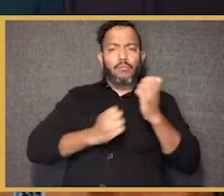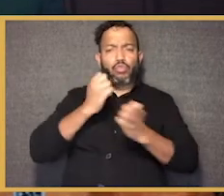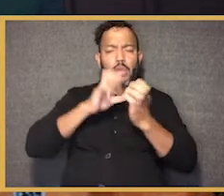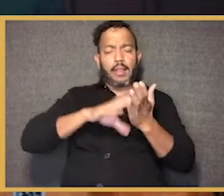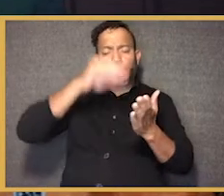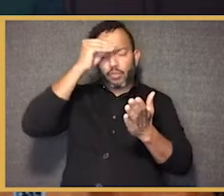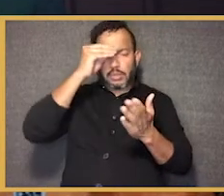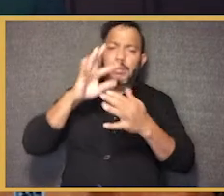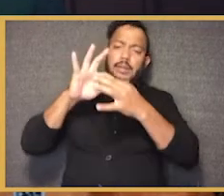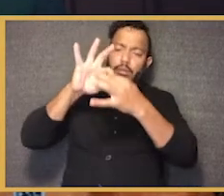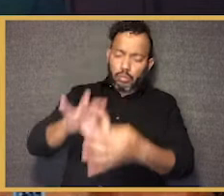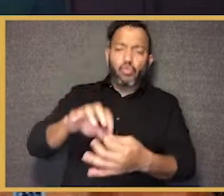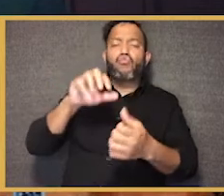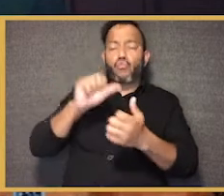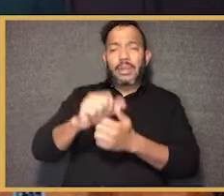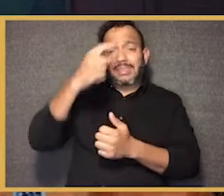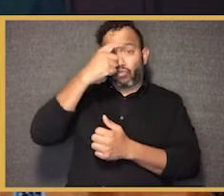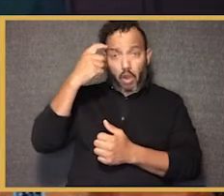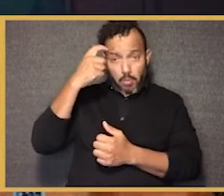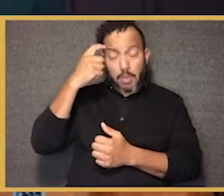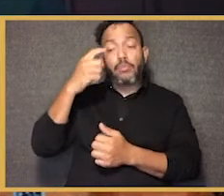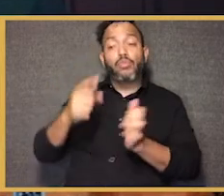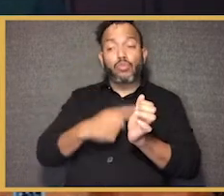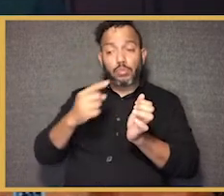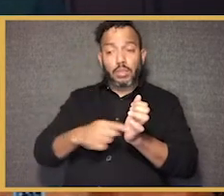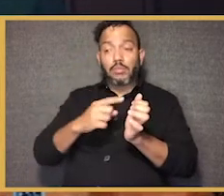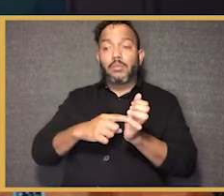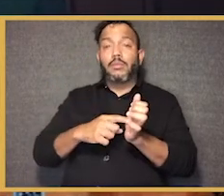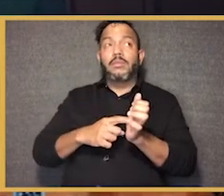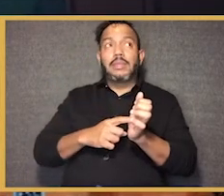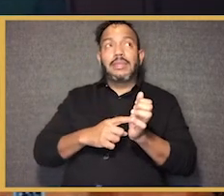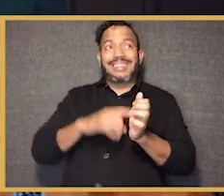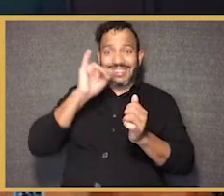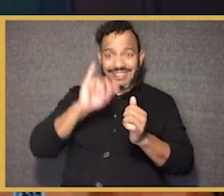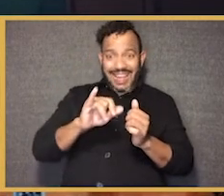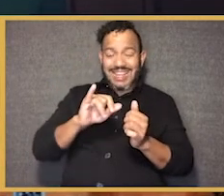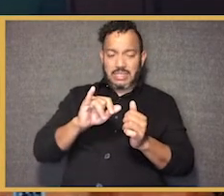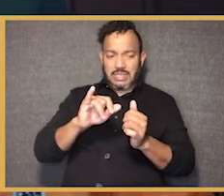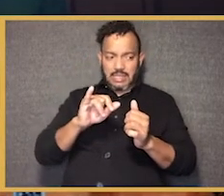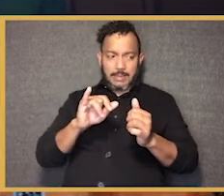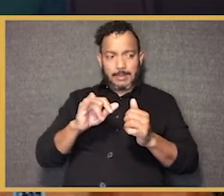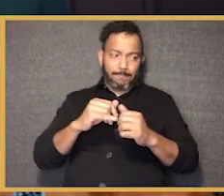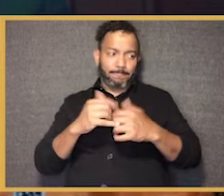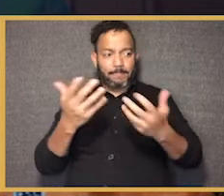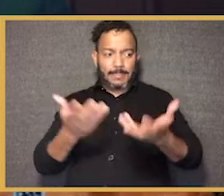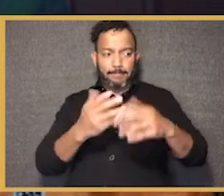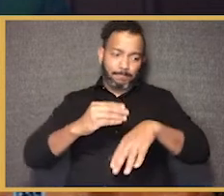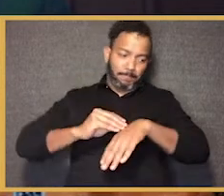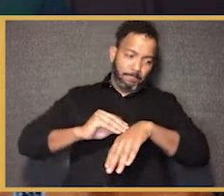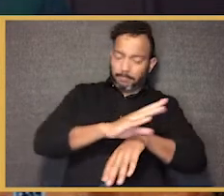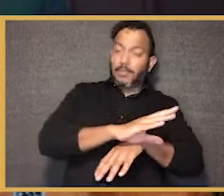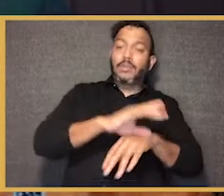and some of the conversation about trauma-informed practice can seem like it's problematizing kids